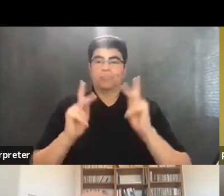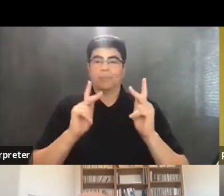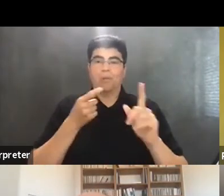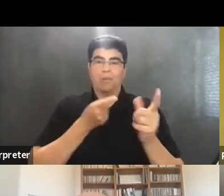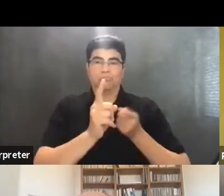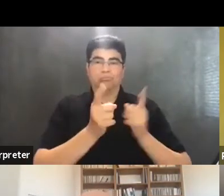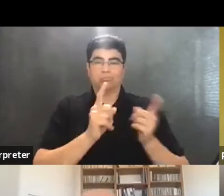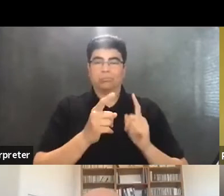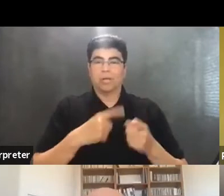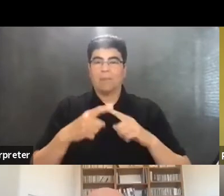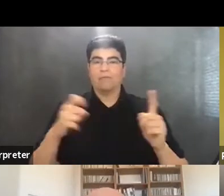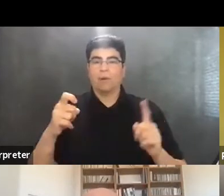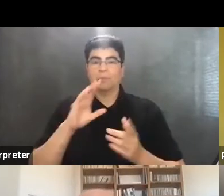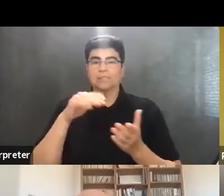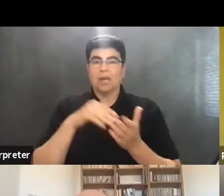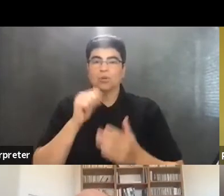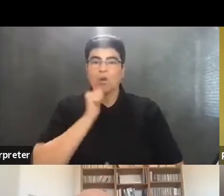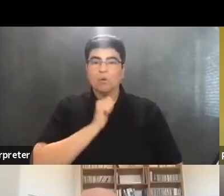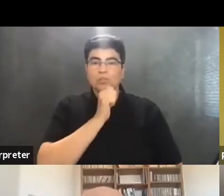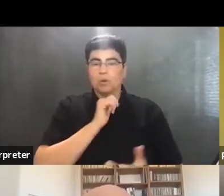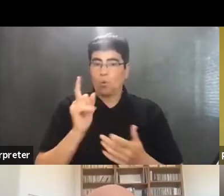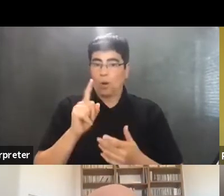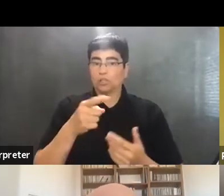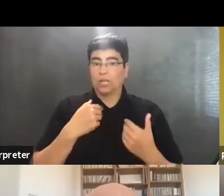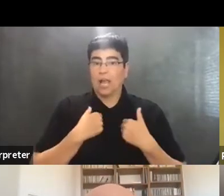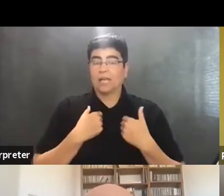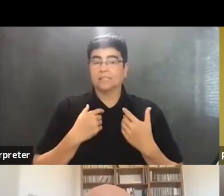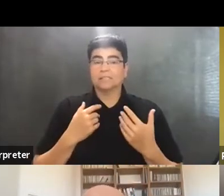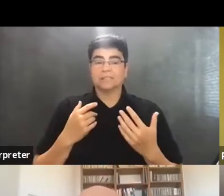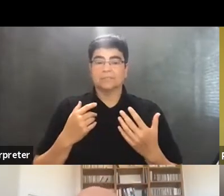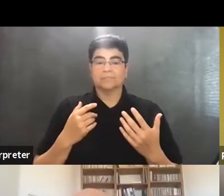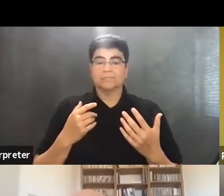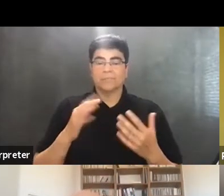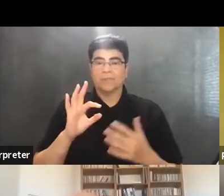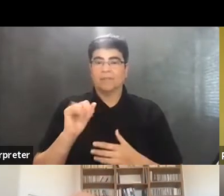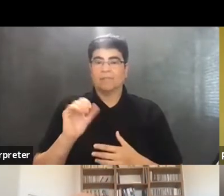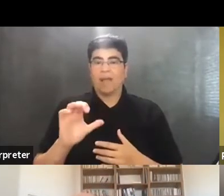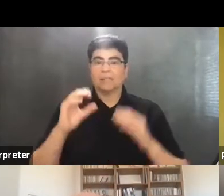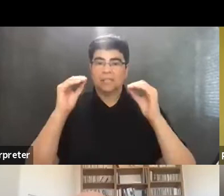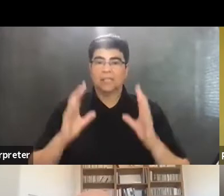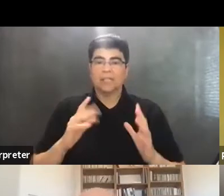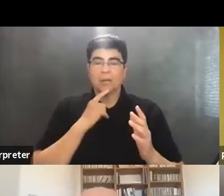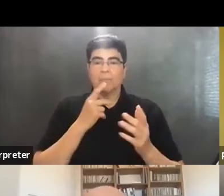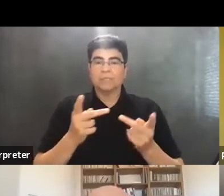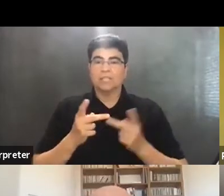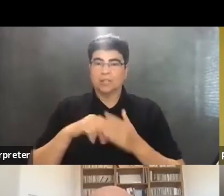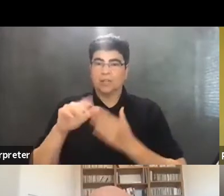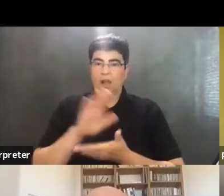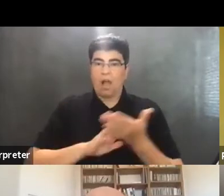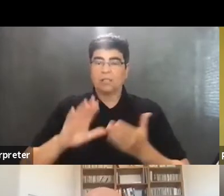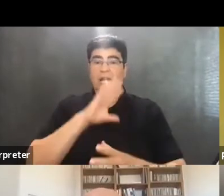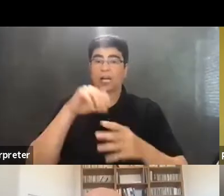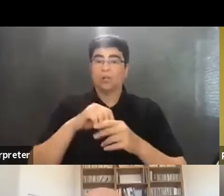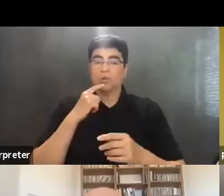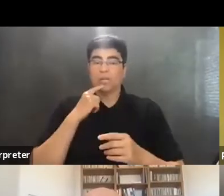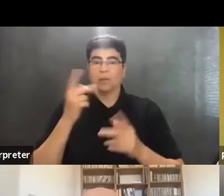out of central Arizona where she holds a faculty position at a college, including a death